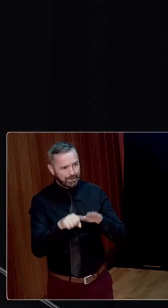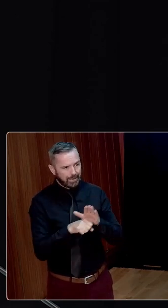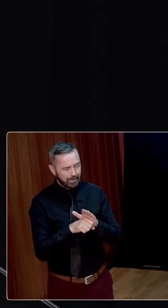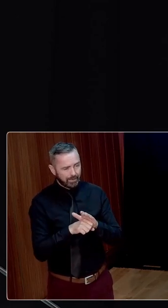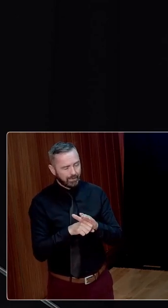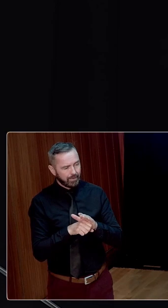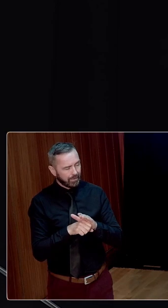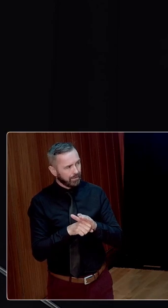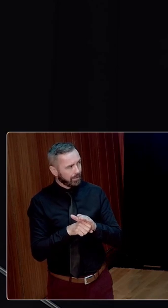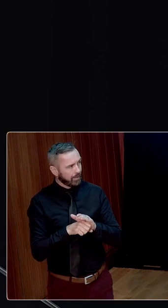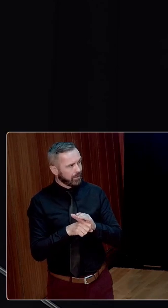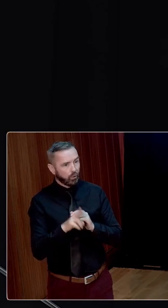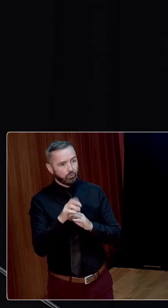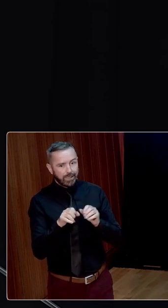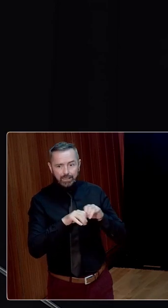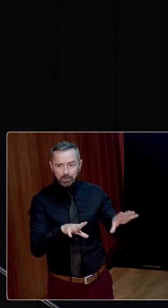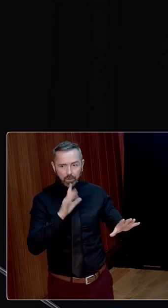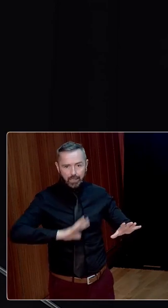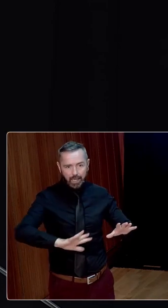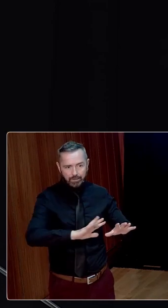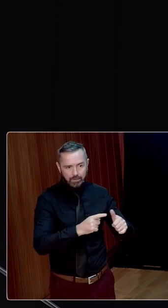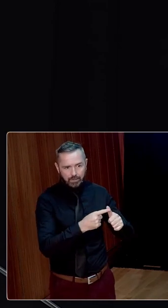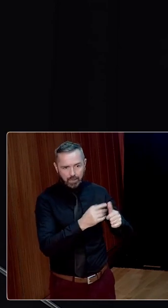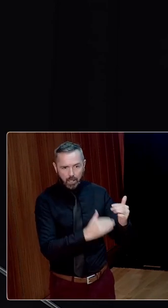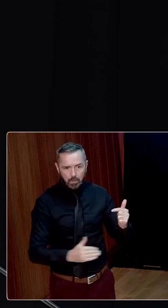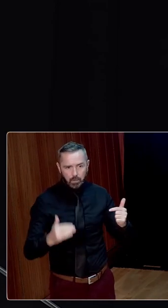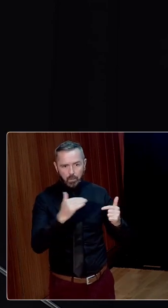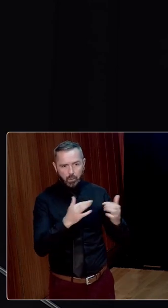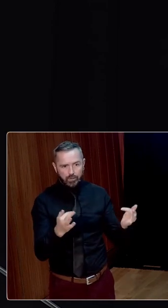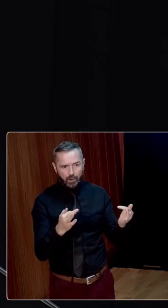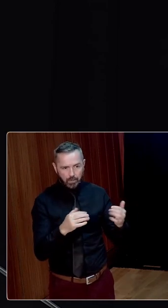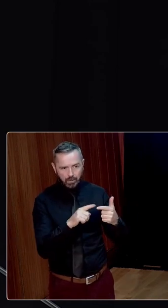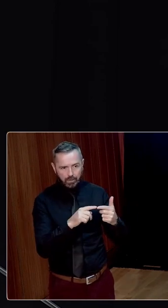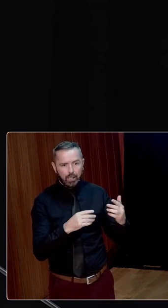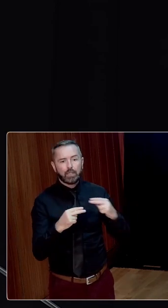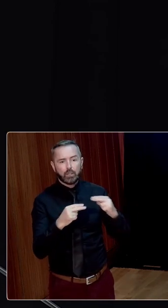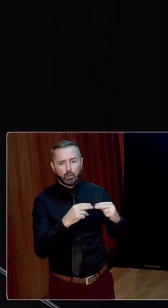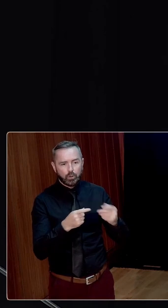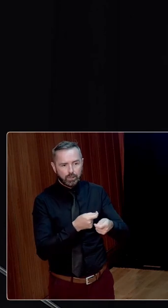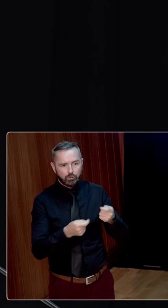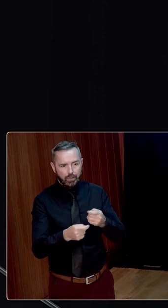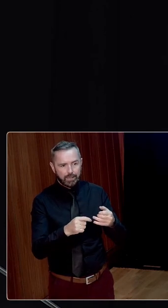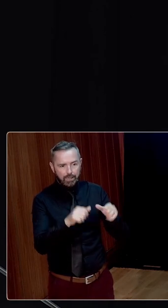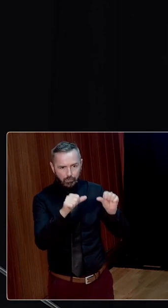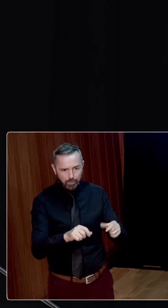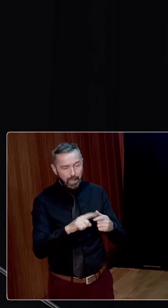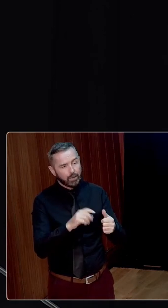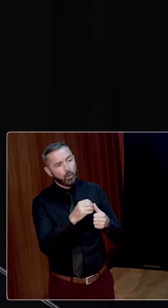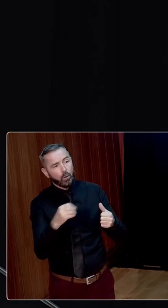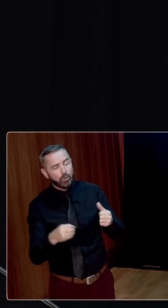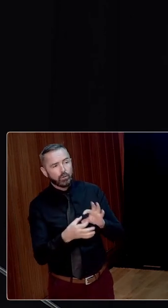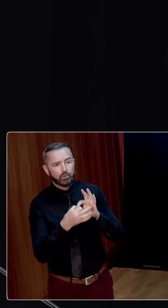That is to say, the redistribution of land, the promotion of tillage farming, the negotiation of trade agreements, and other